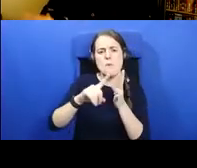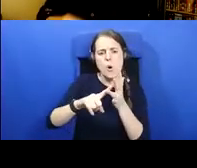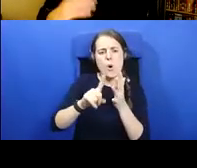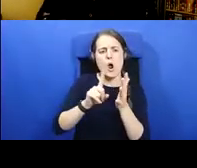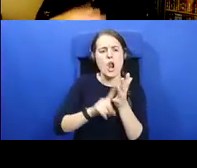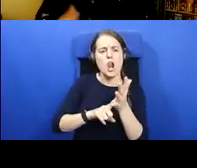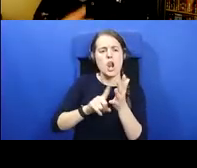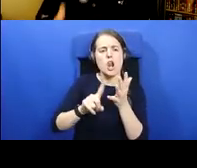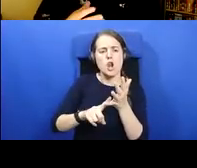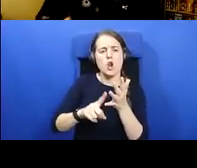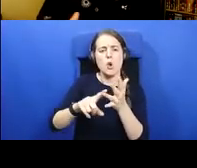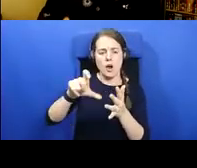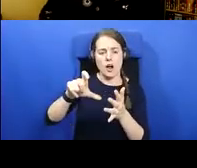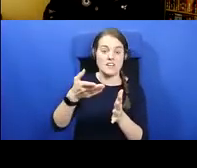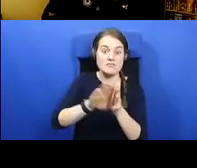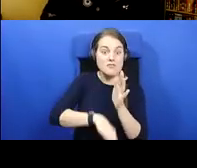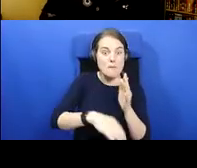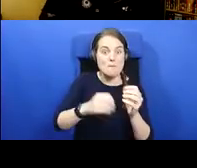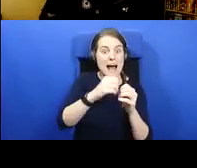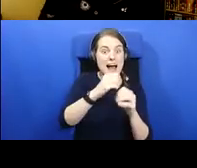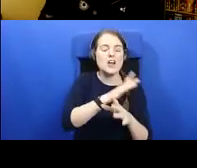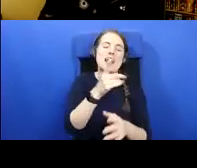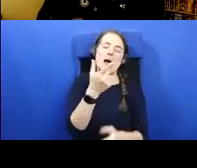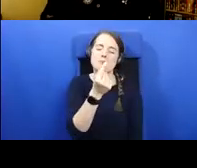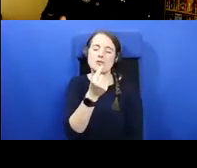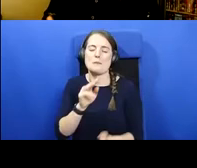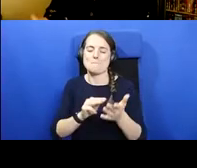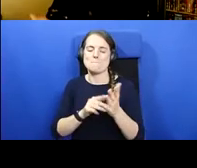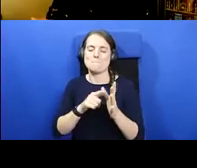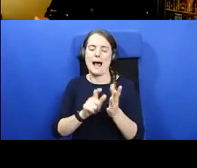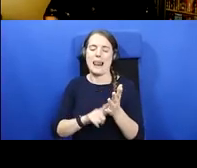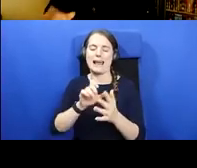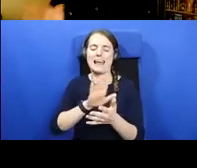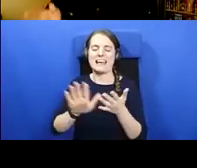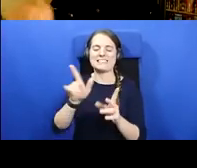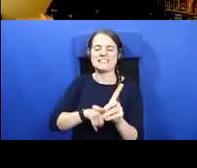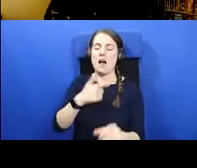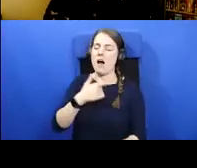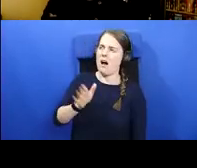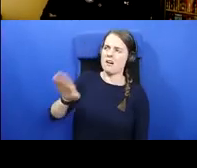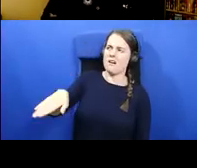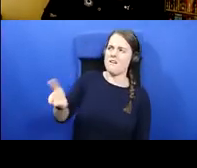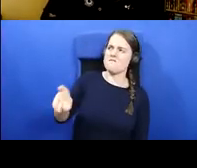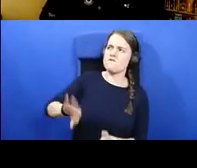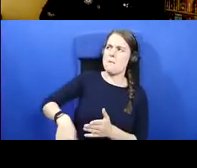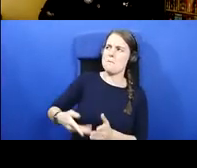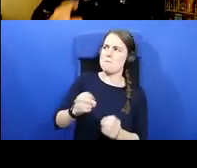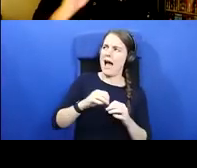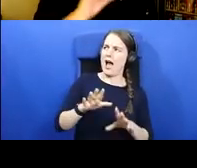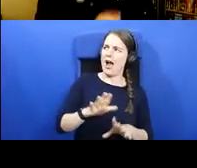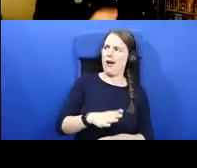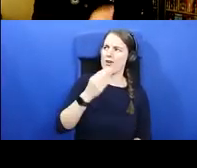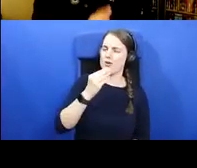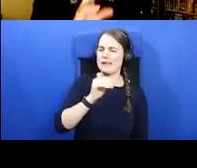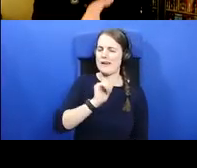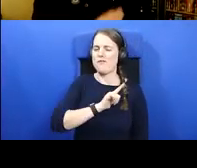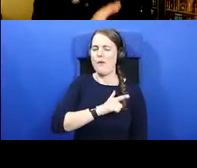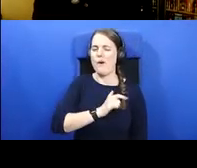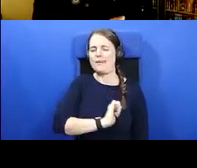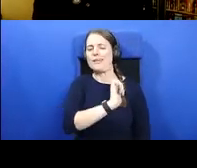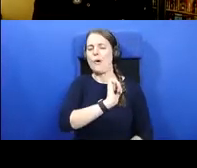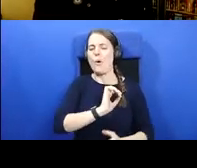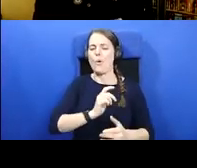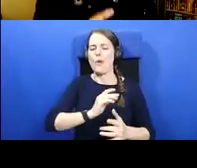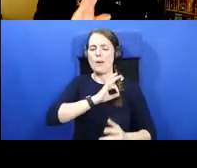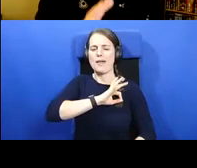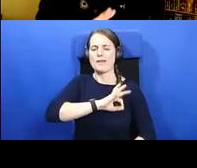that Malachy is using the connection for his own purposes. I think that argument could be made. But once again, I think what